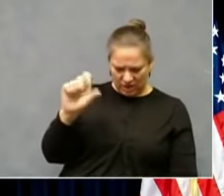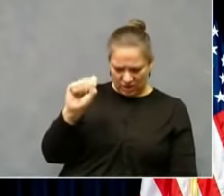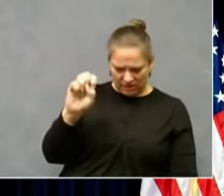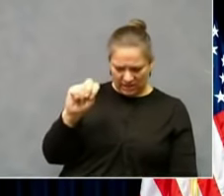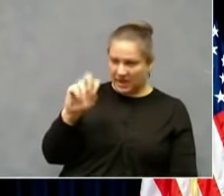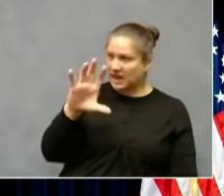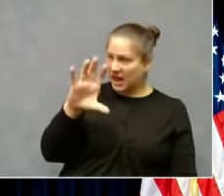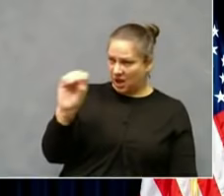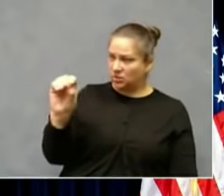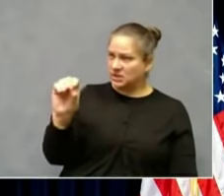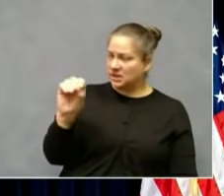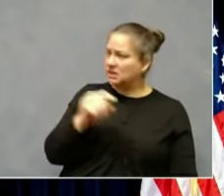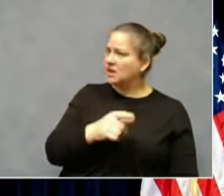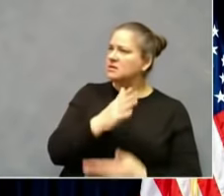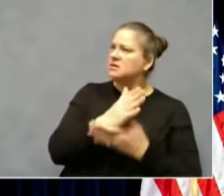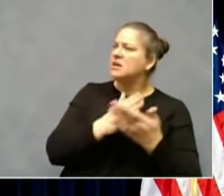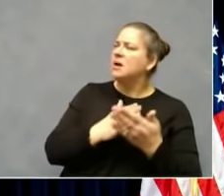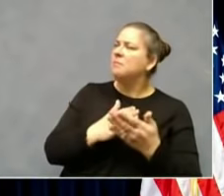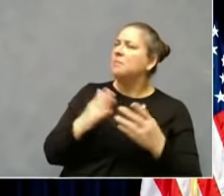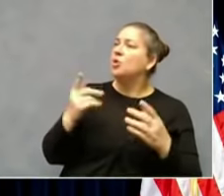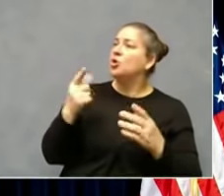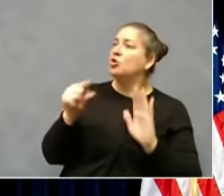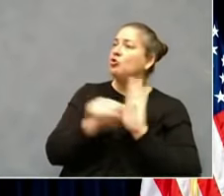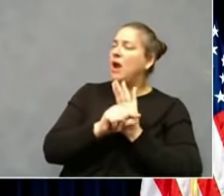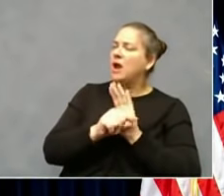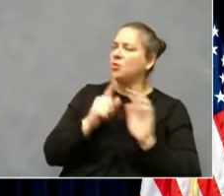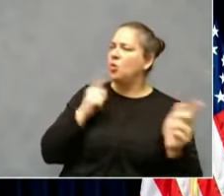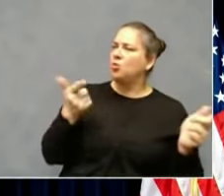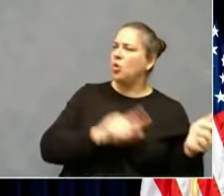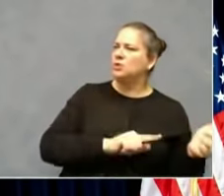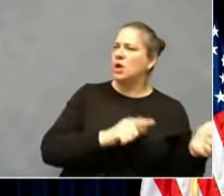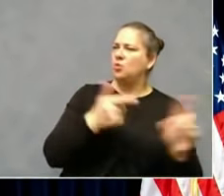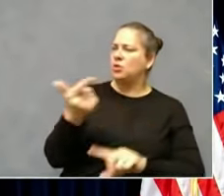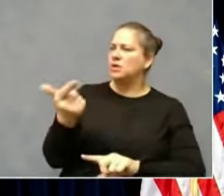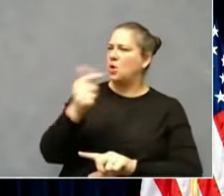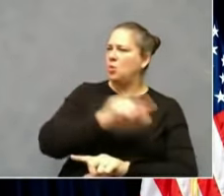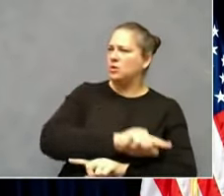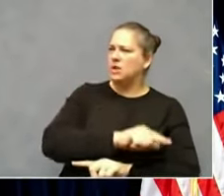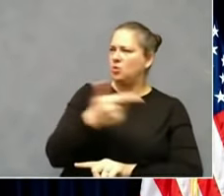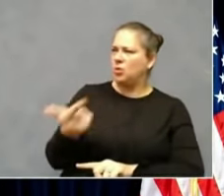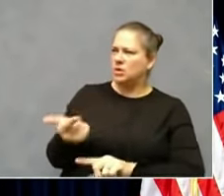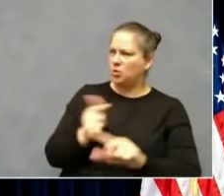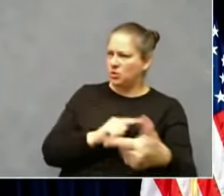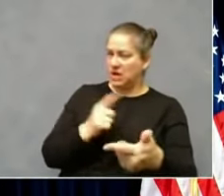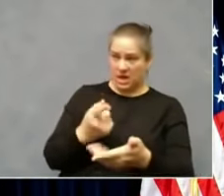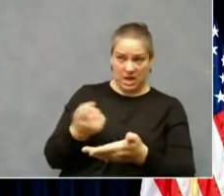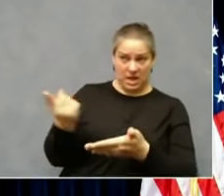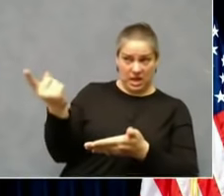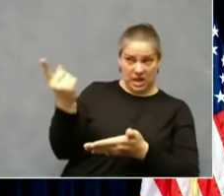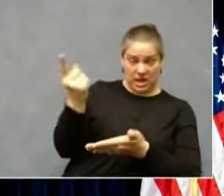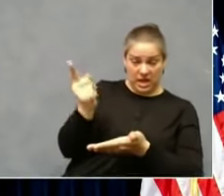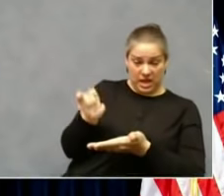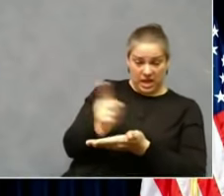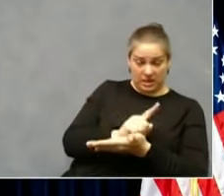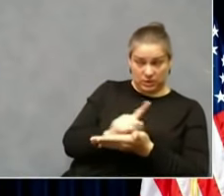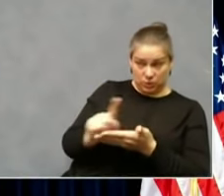bring in certain grades on a rotating schedule. I think starting next week, and their argument is that this is allowed under the exemption